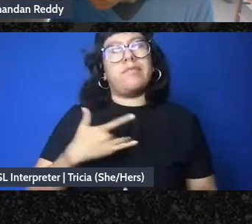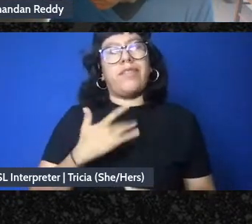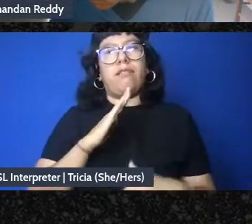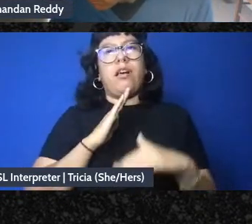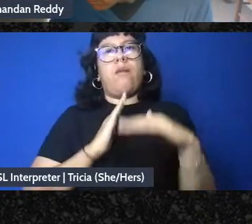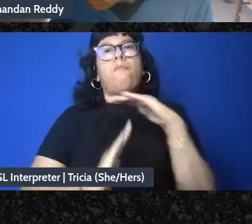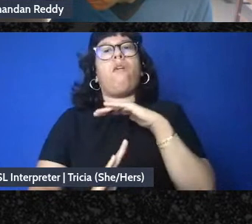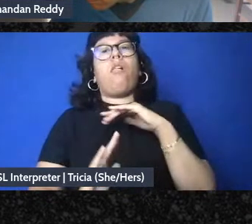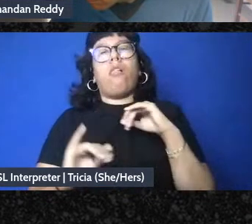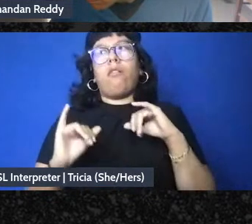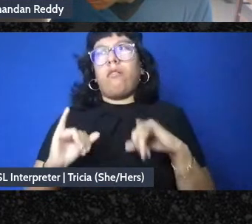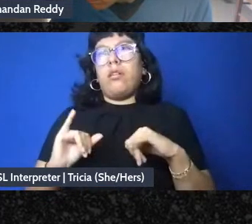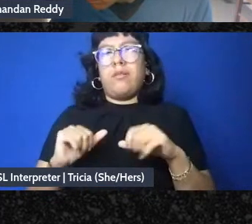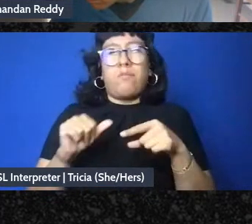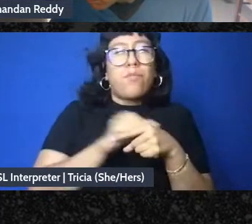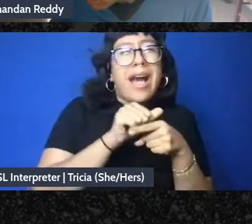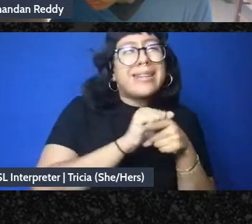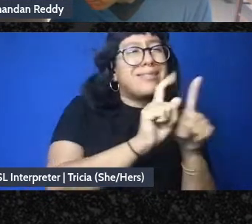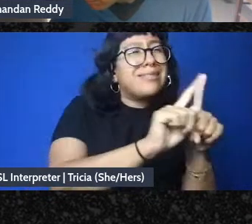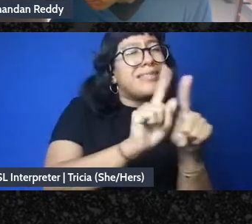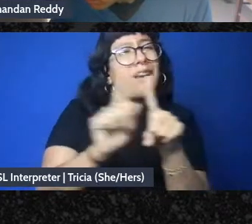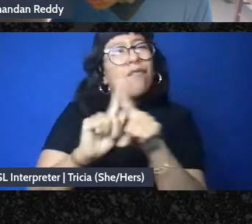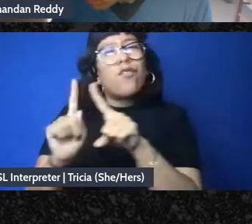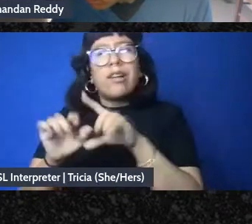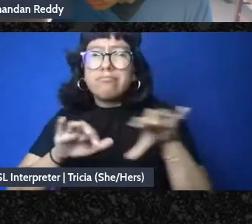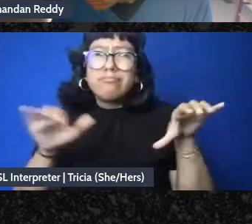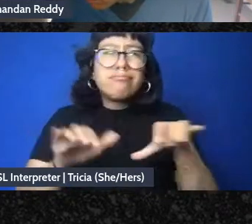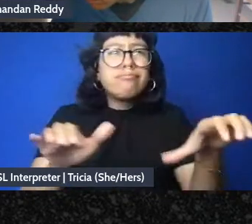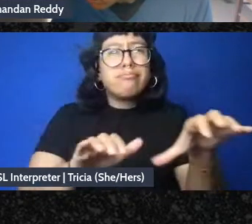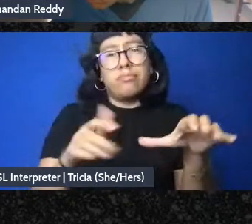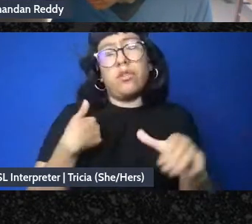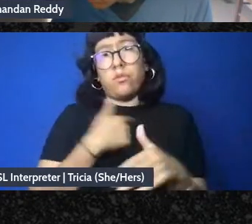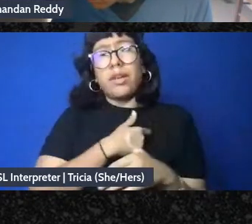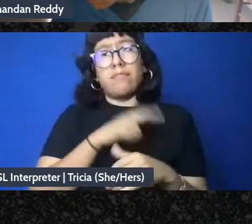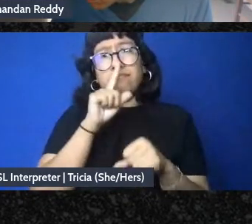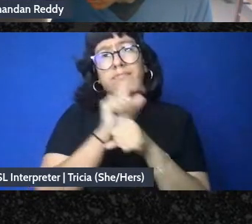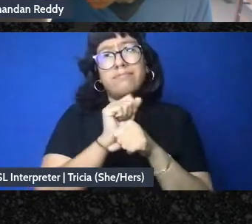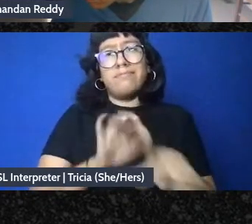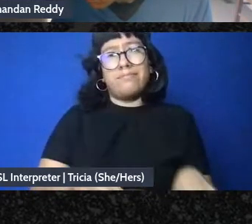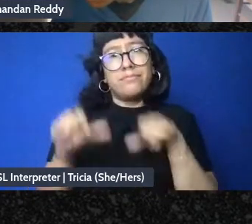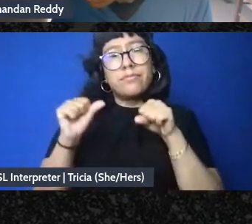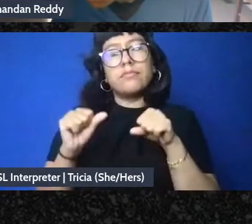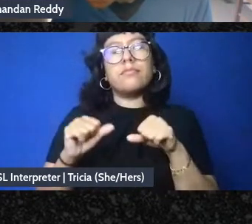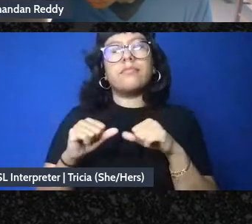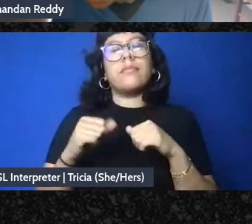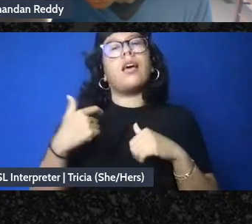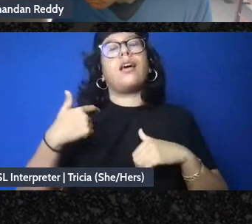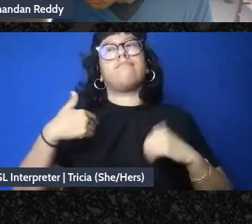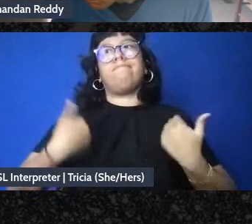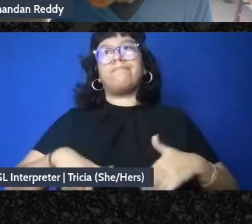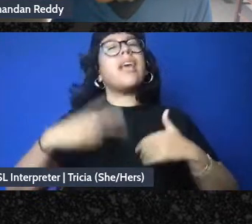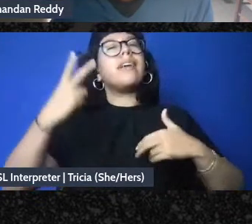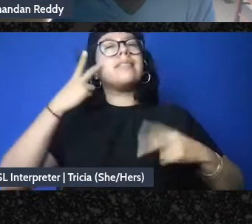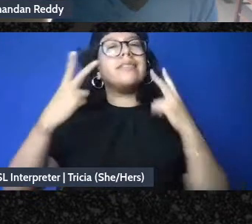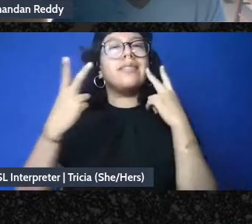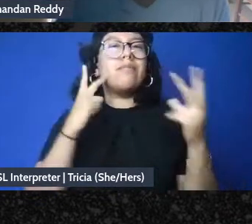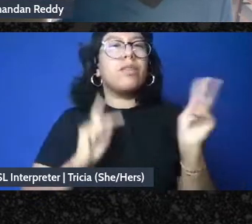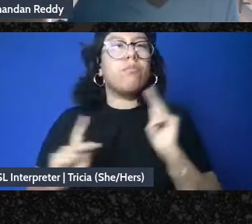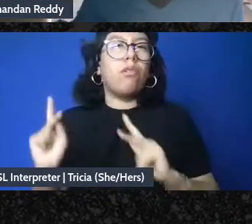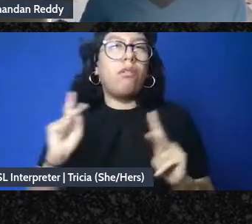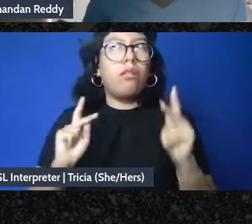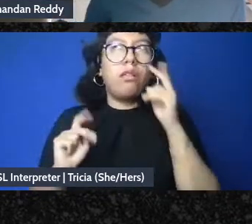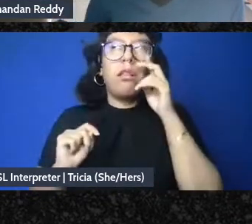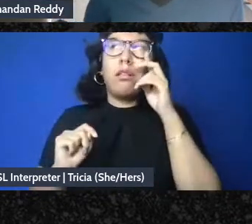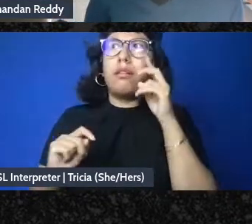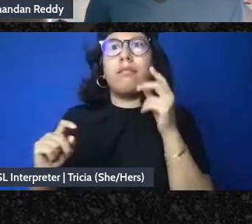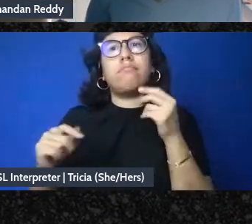to practicing some different things than we're practicing and you know again I really hold that I'm like I see people and I see